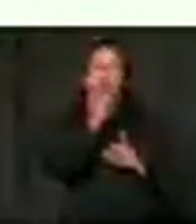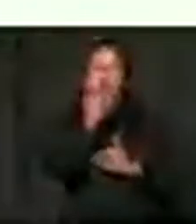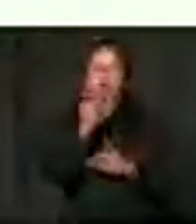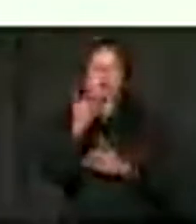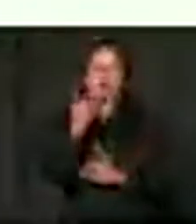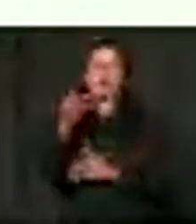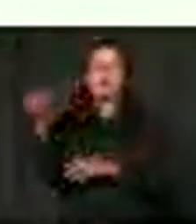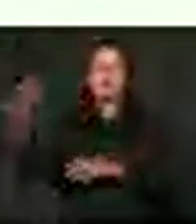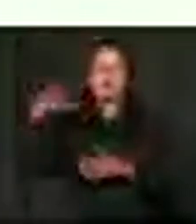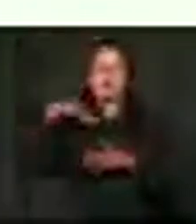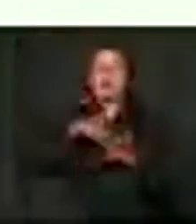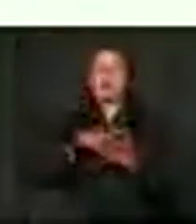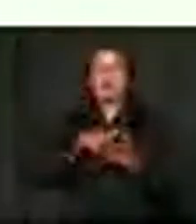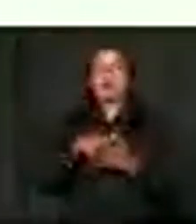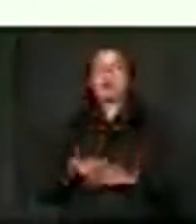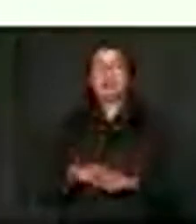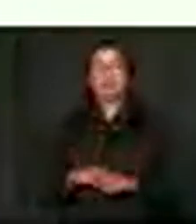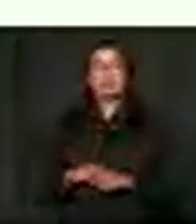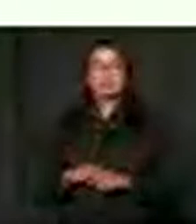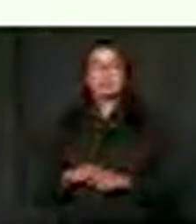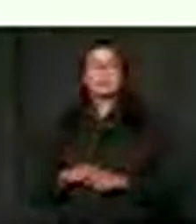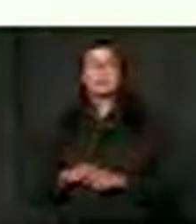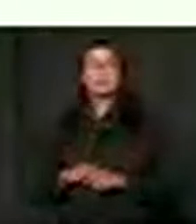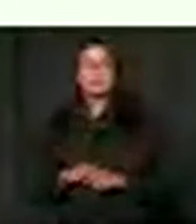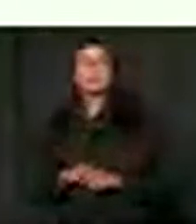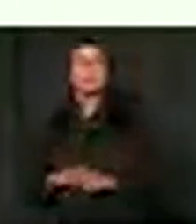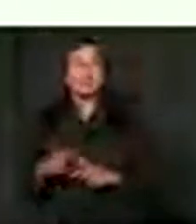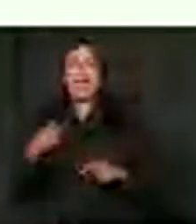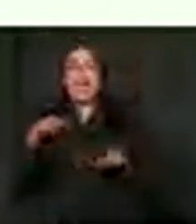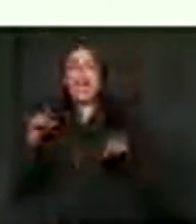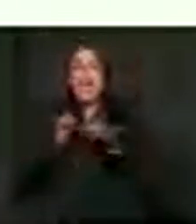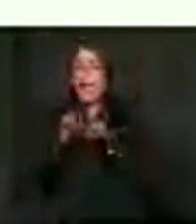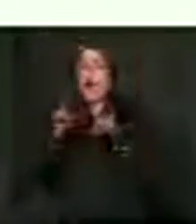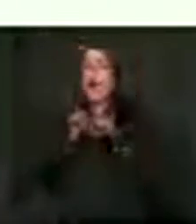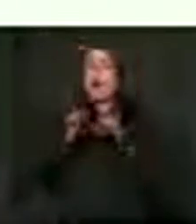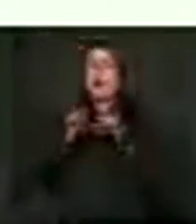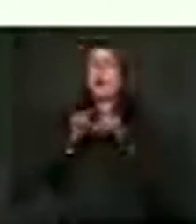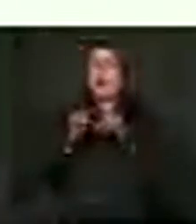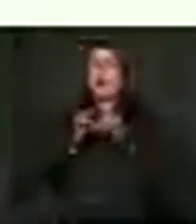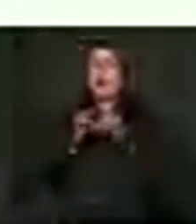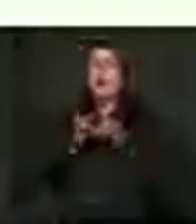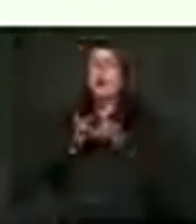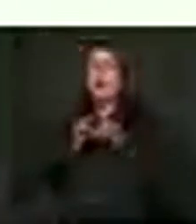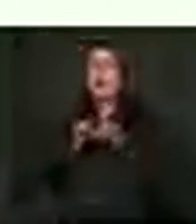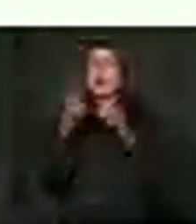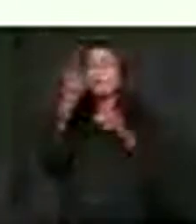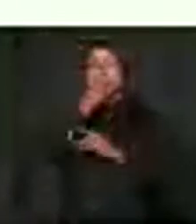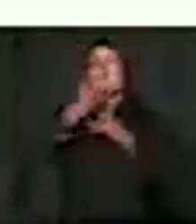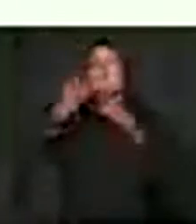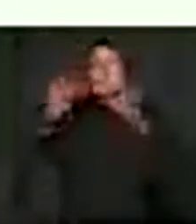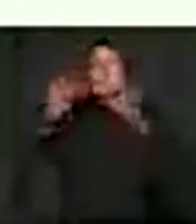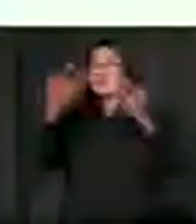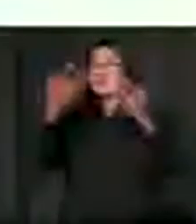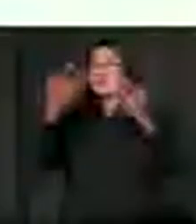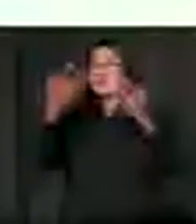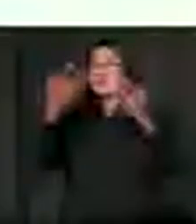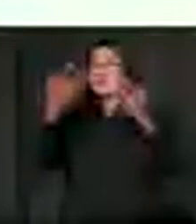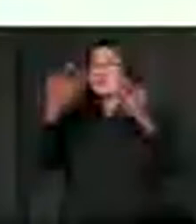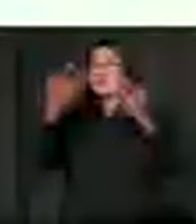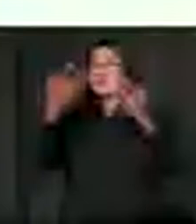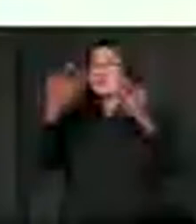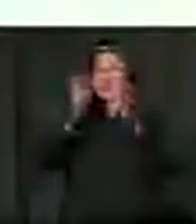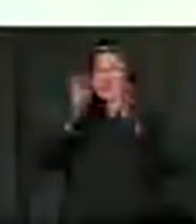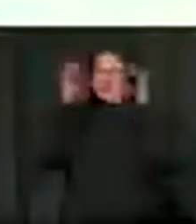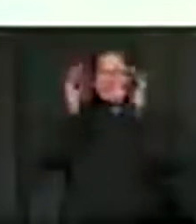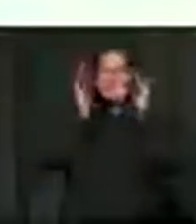who also joined us on day 12. I did even report, because we had, as I said, this cabinet meeting in the morning,